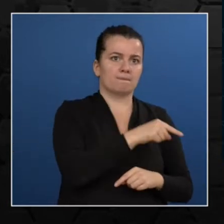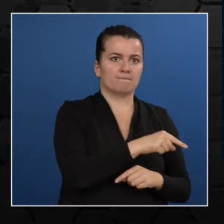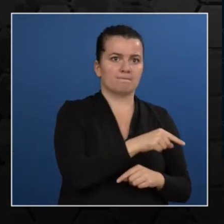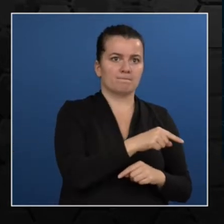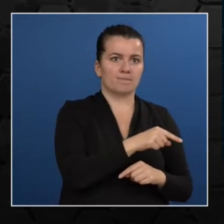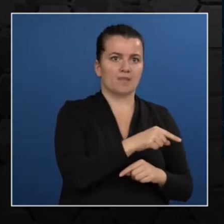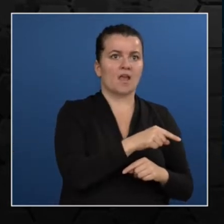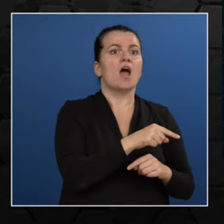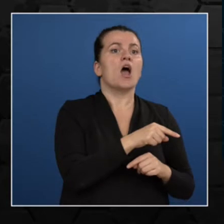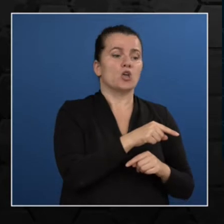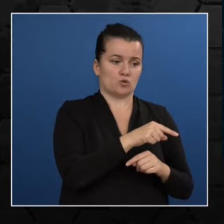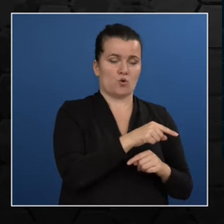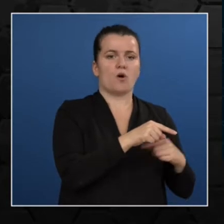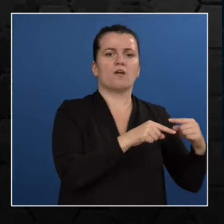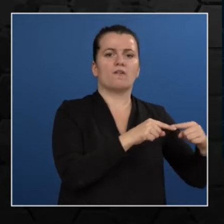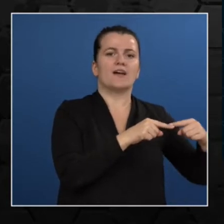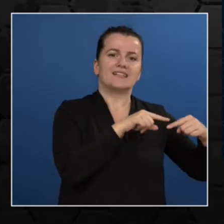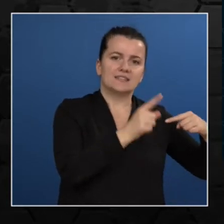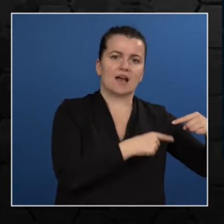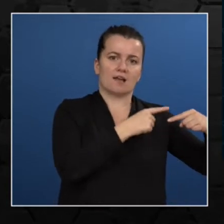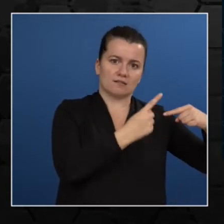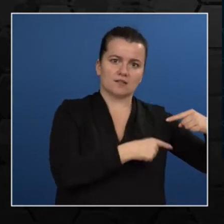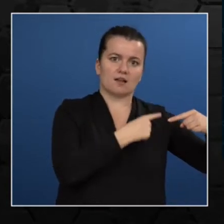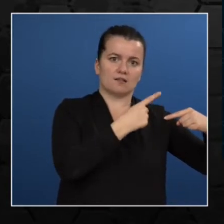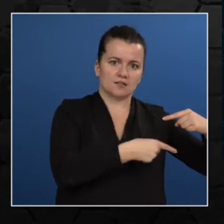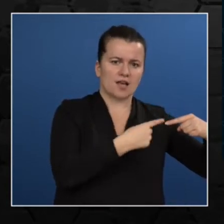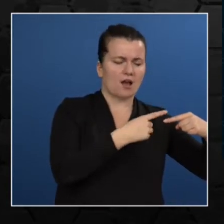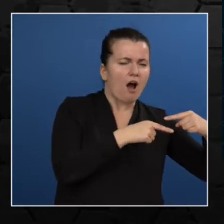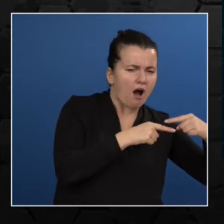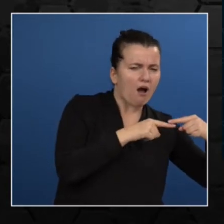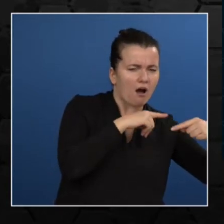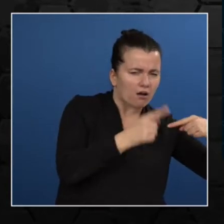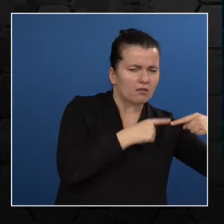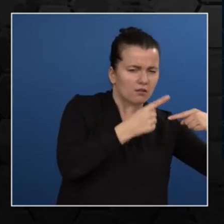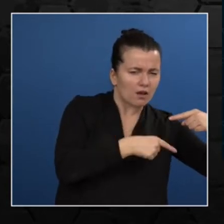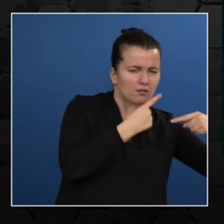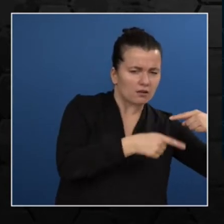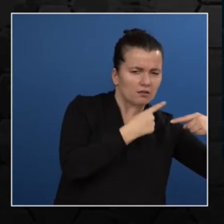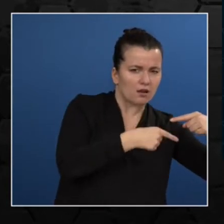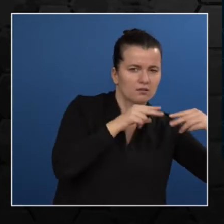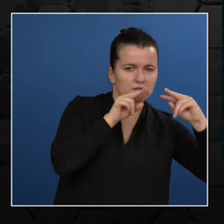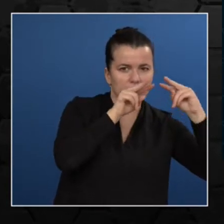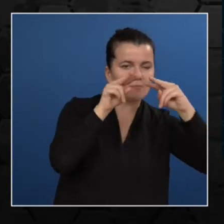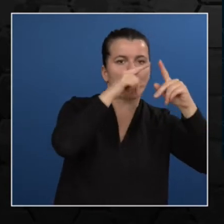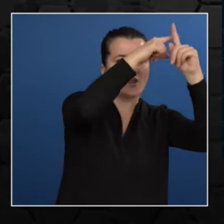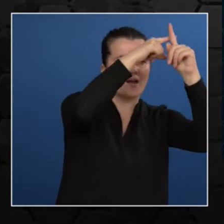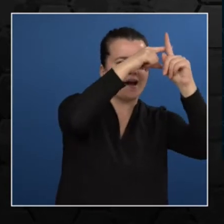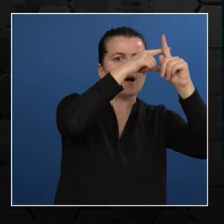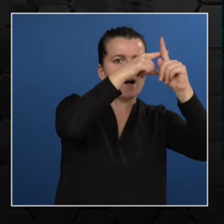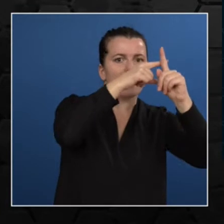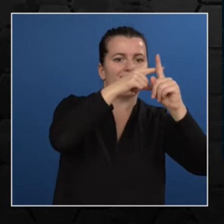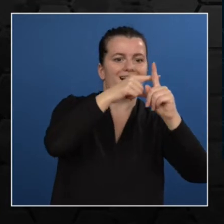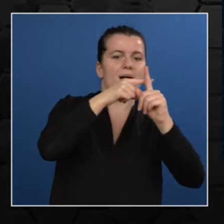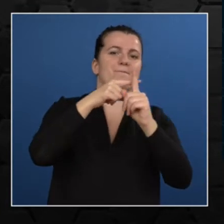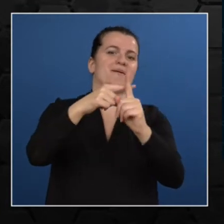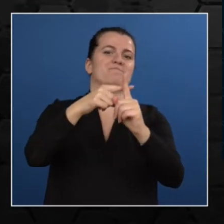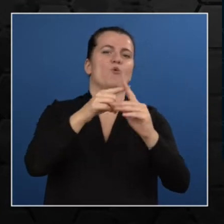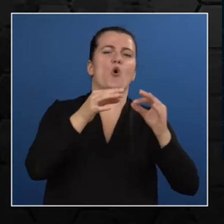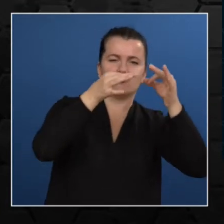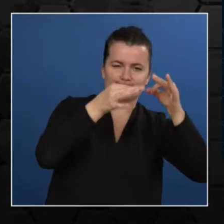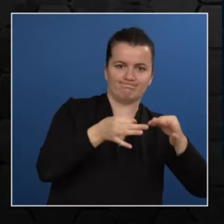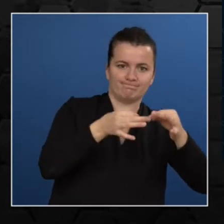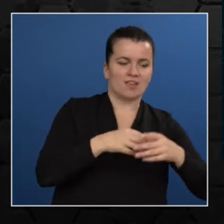can predict accurately. So we're going to substitute all these values in this equation. And in the first